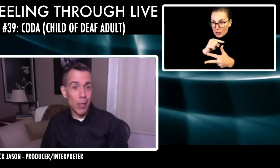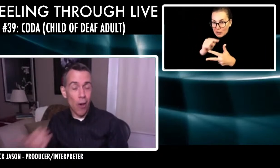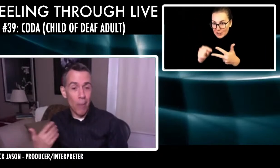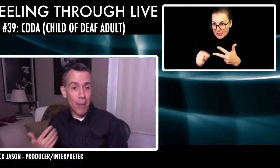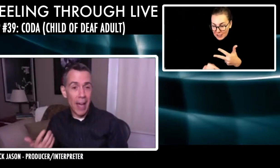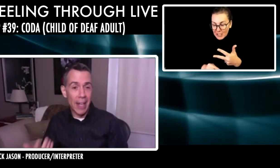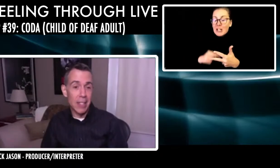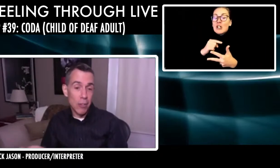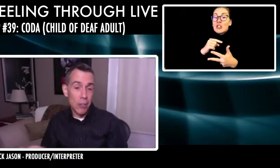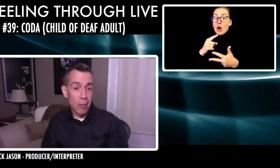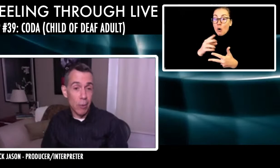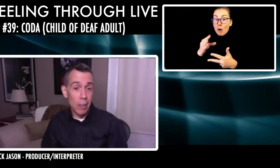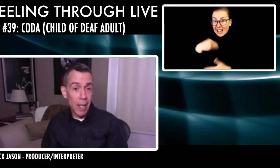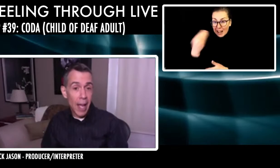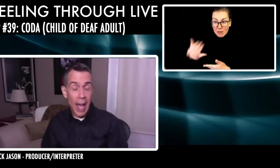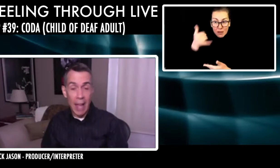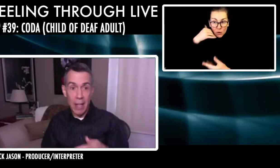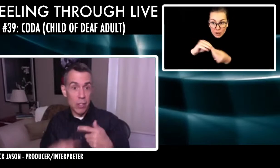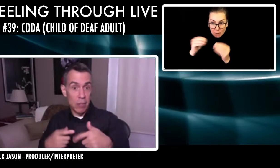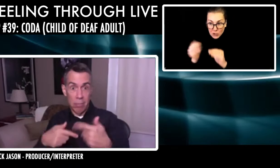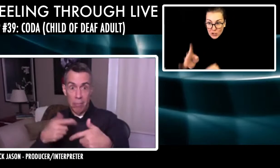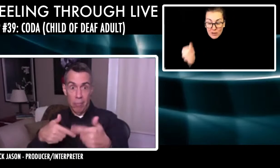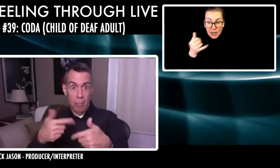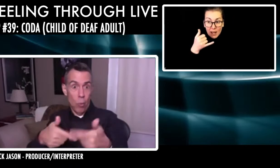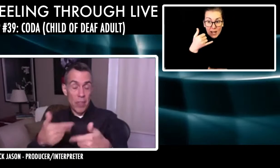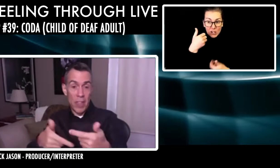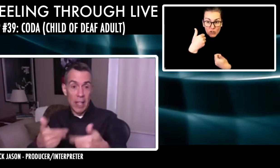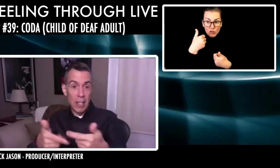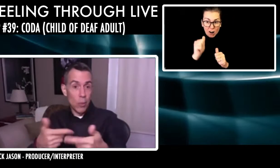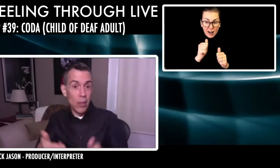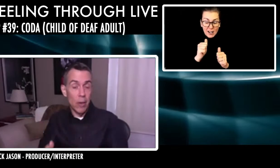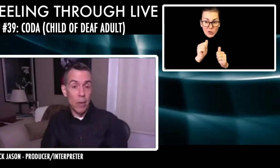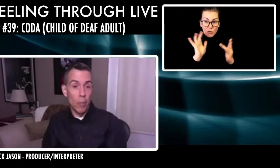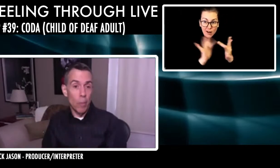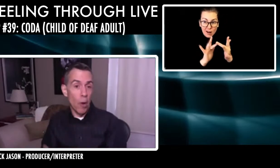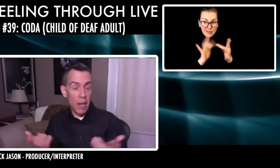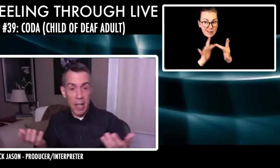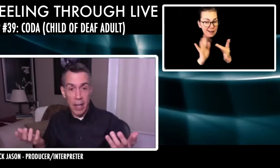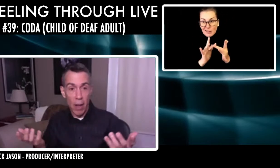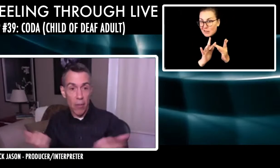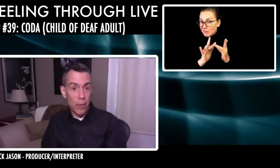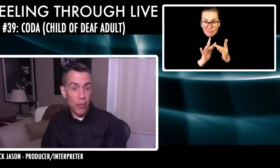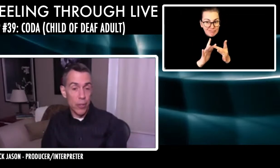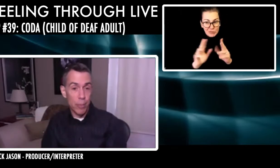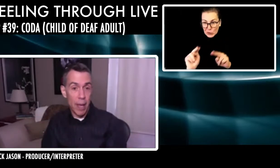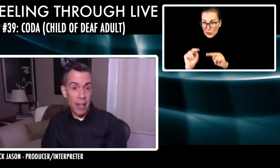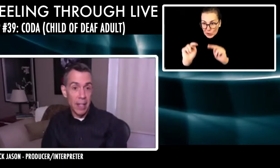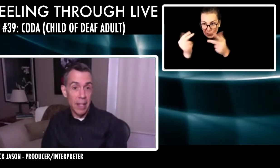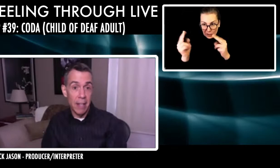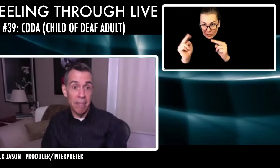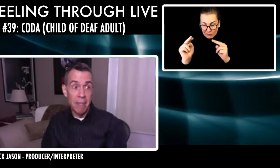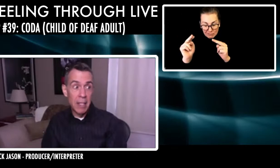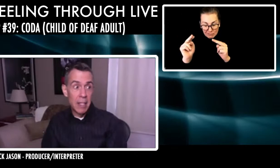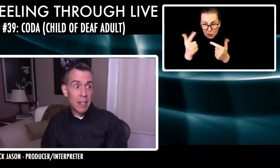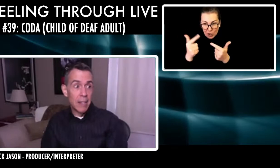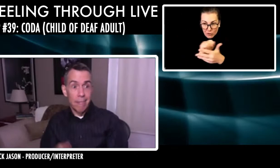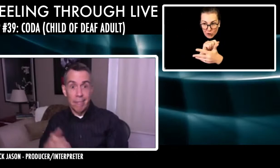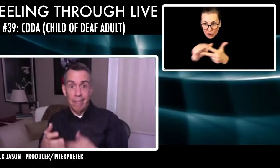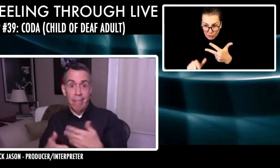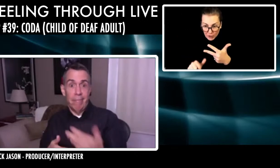find them. So they called me back and I said, sure, I'll do it. And then it just, one thing led to another and Marley and I hit it off when we first met. And then